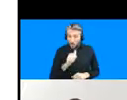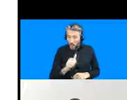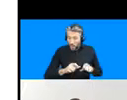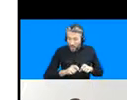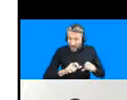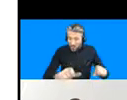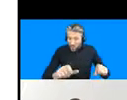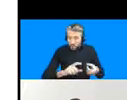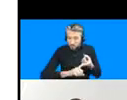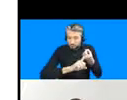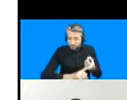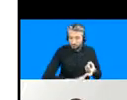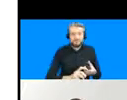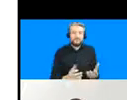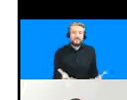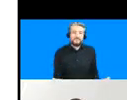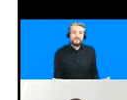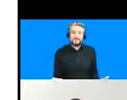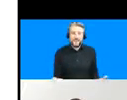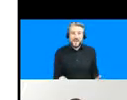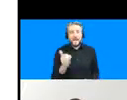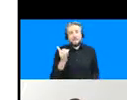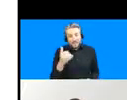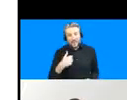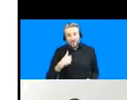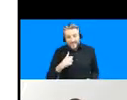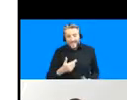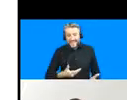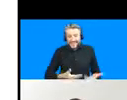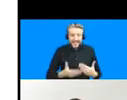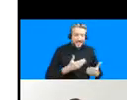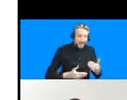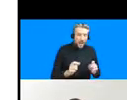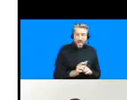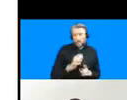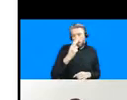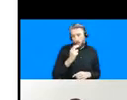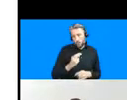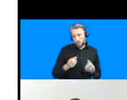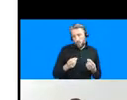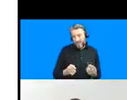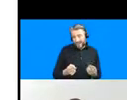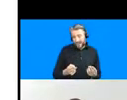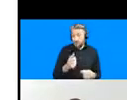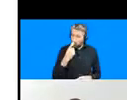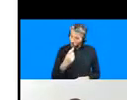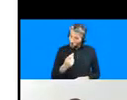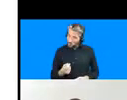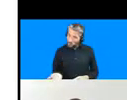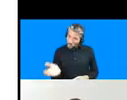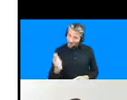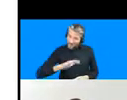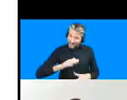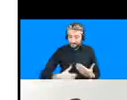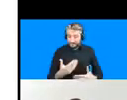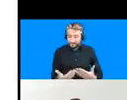will we simply go back to the old normal and of course those industries and capital interests that have benefited tremendously